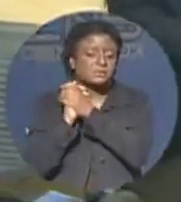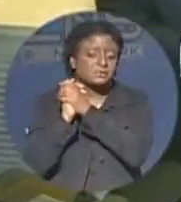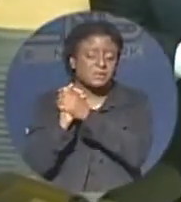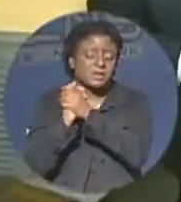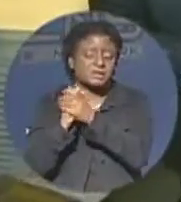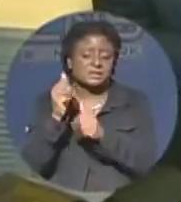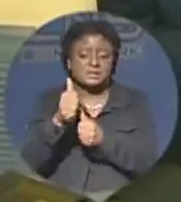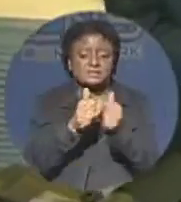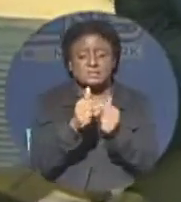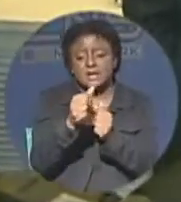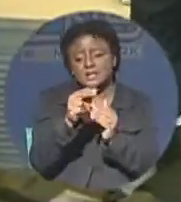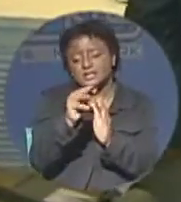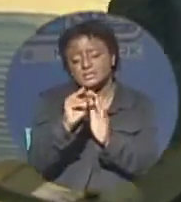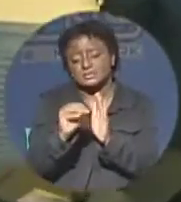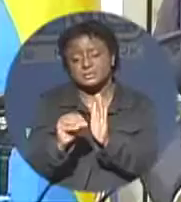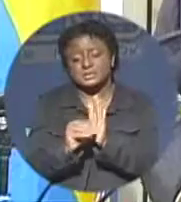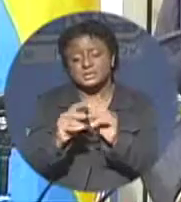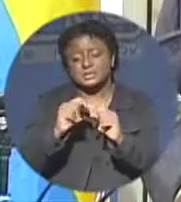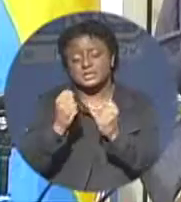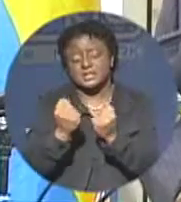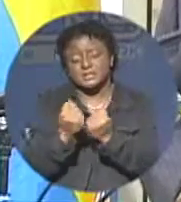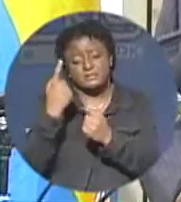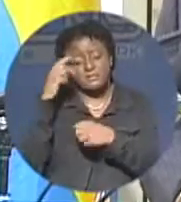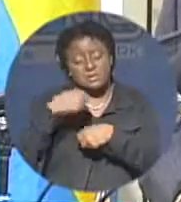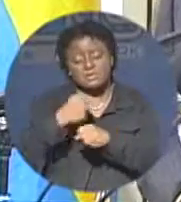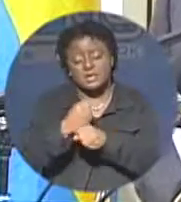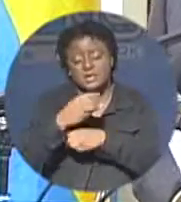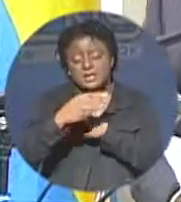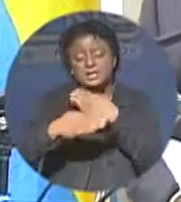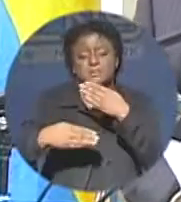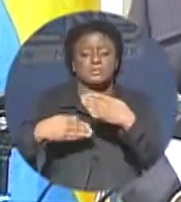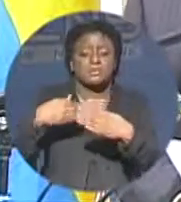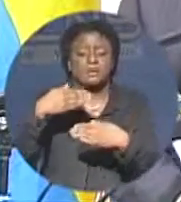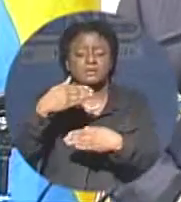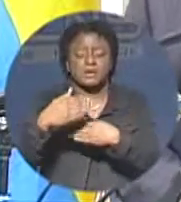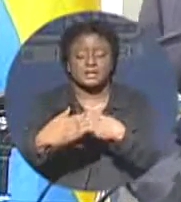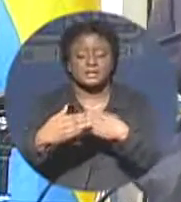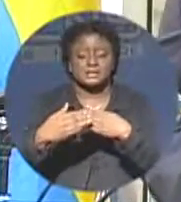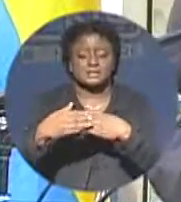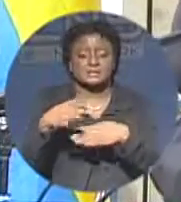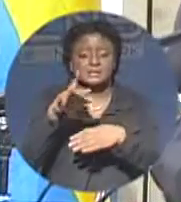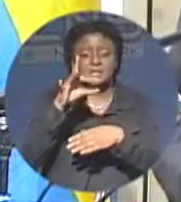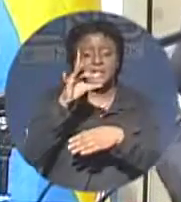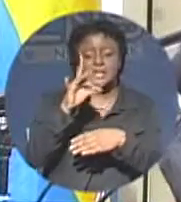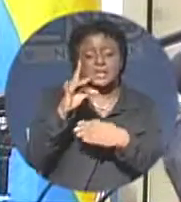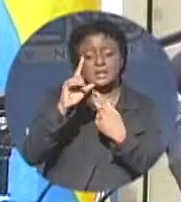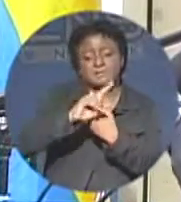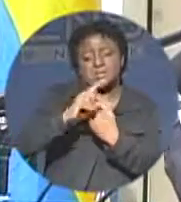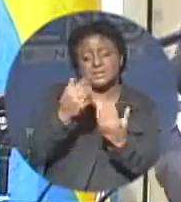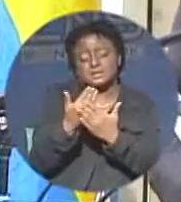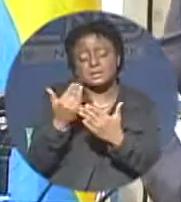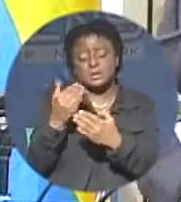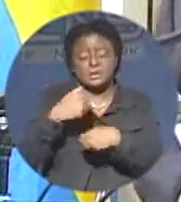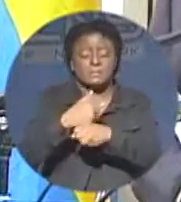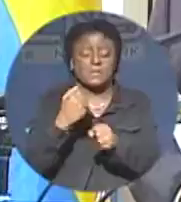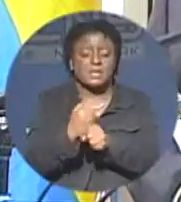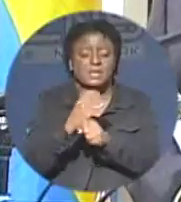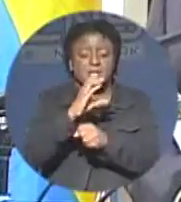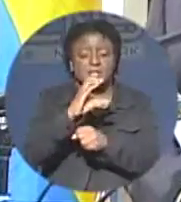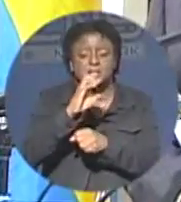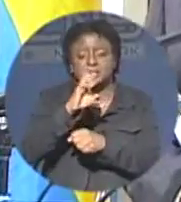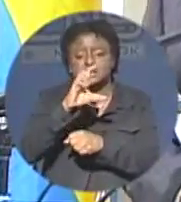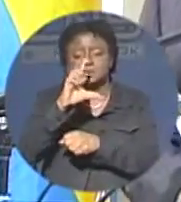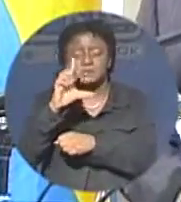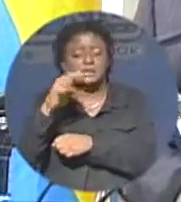of 50% ownership in BTC. Eight months ago, making a cellular telephone call from New